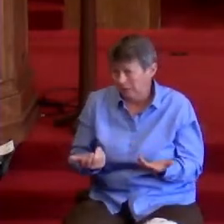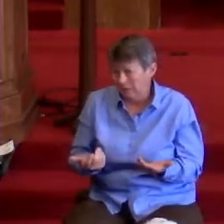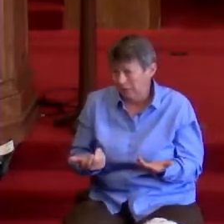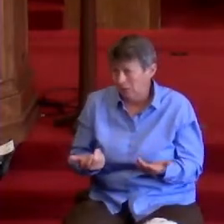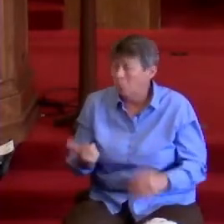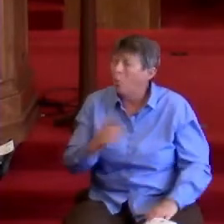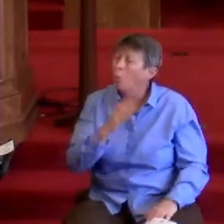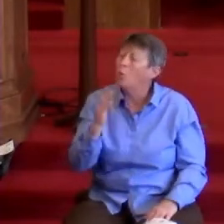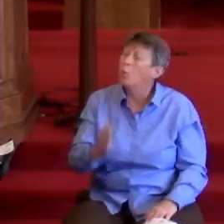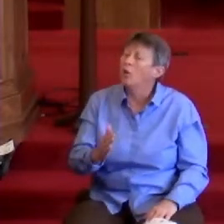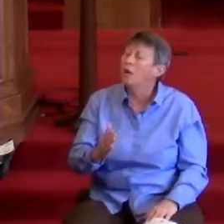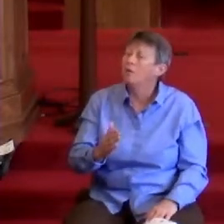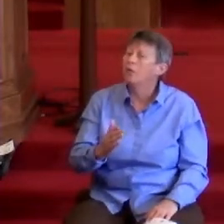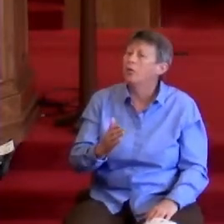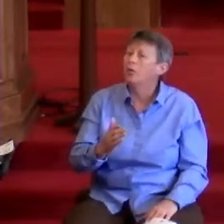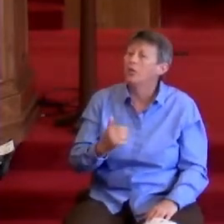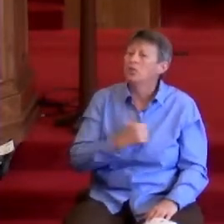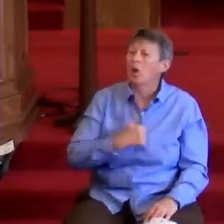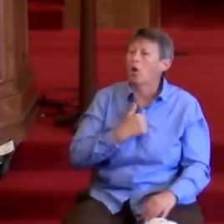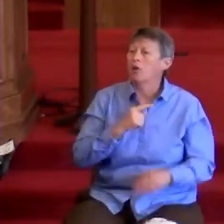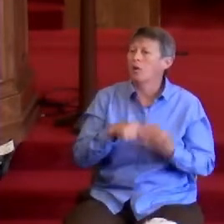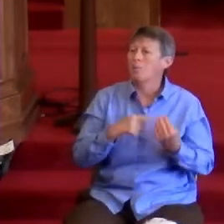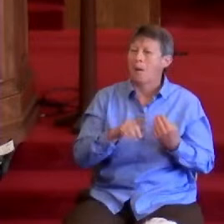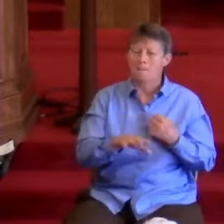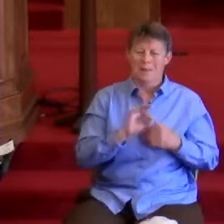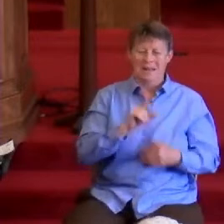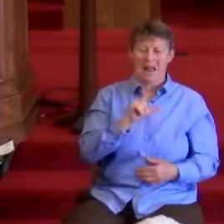choosing love over power.